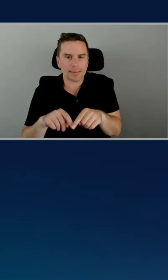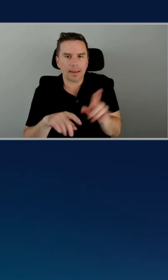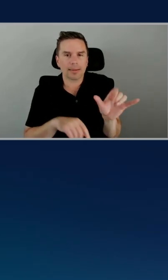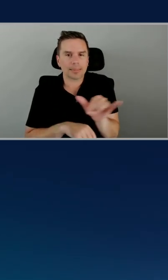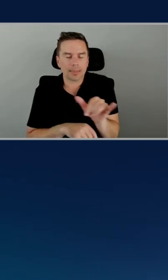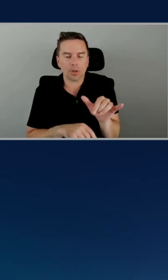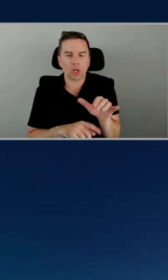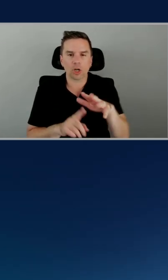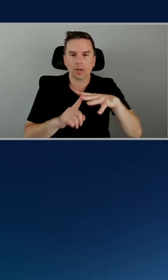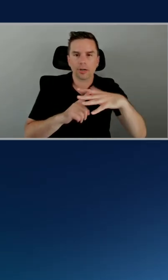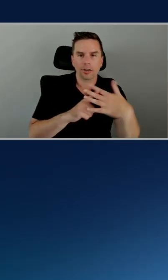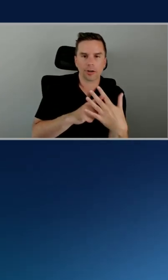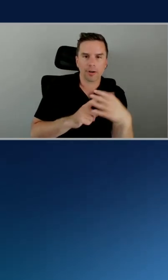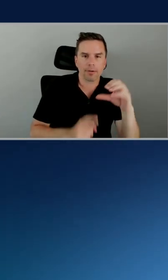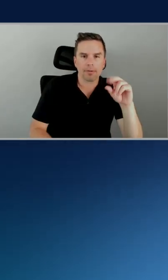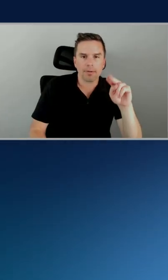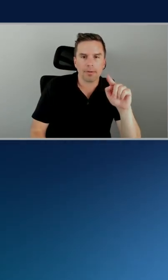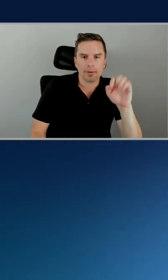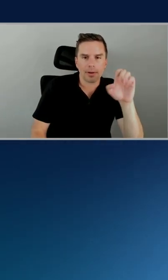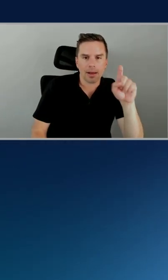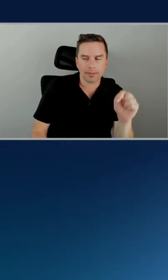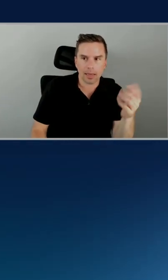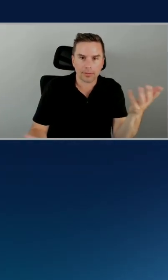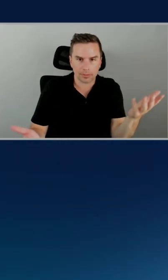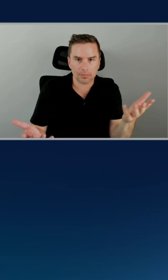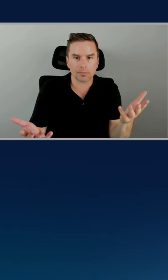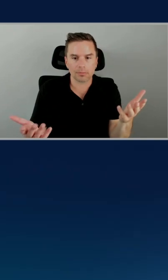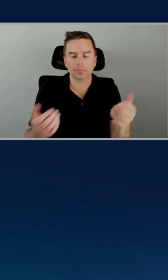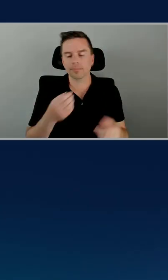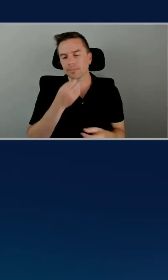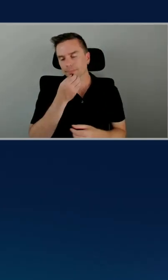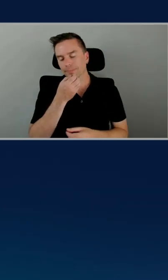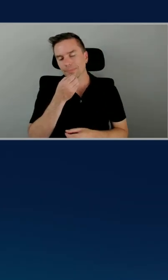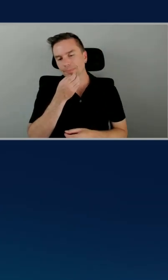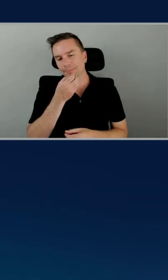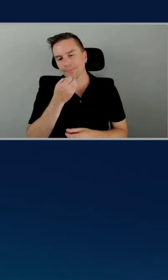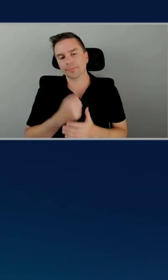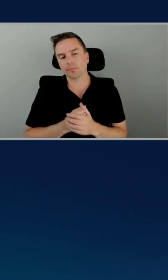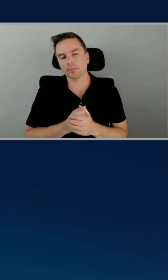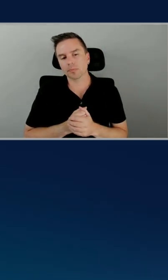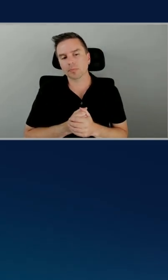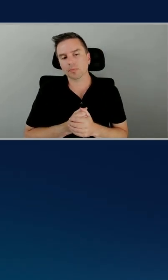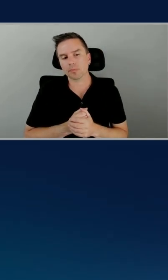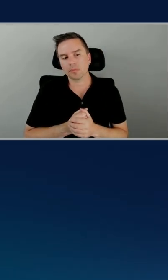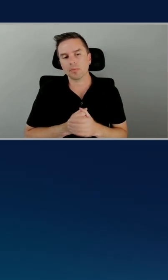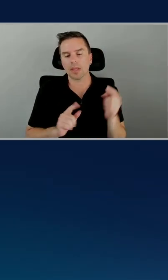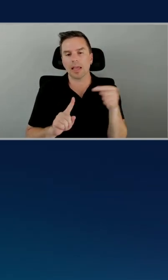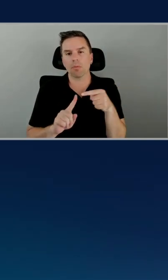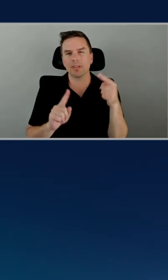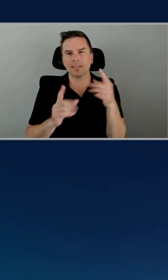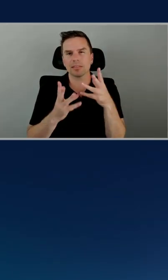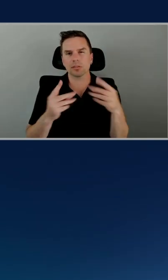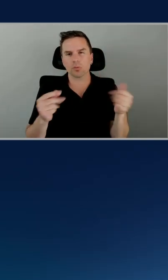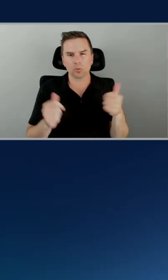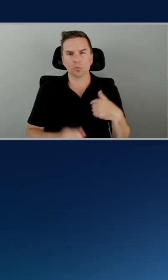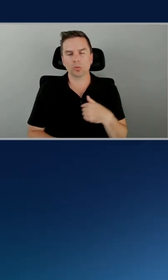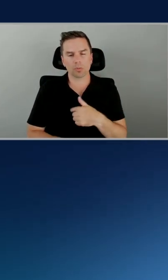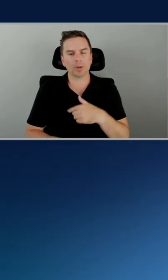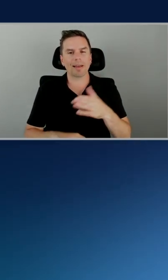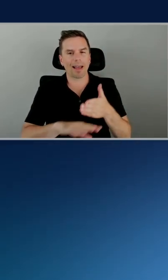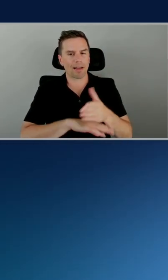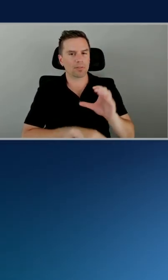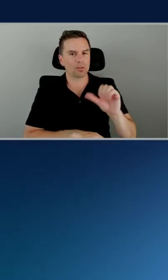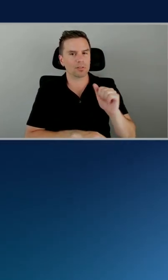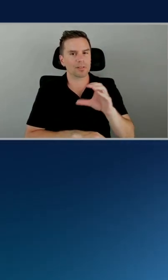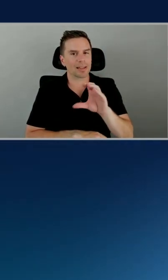load against the LLM inference. Exactly. Yeah. And actually in this, in this solution, we, once the cache was fully sort